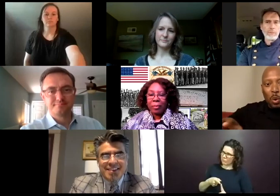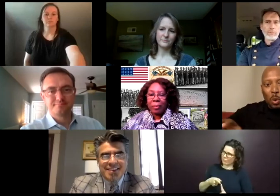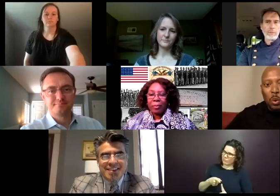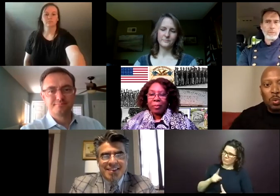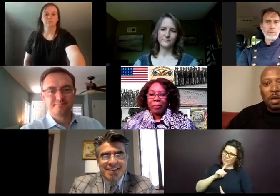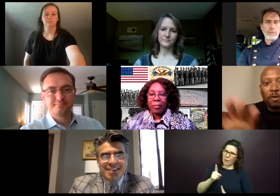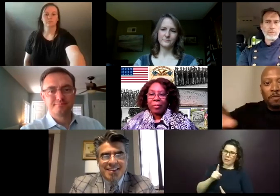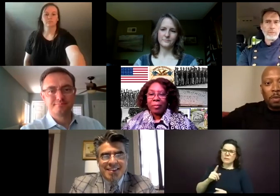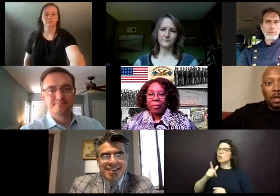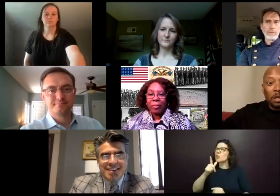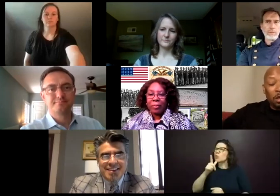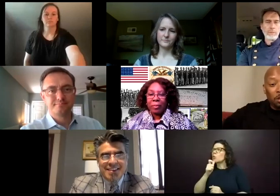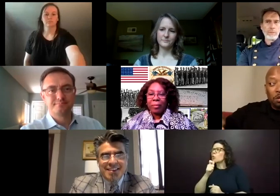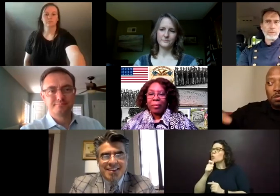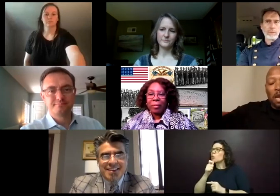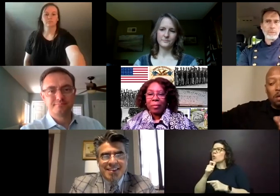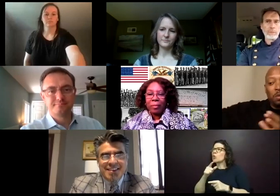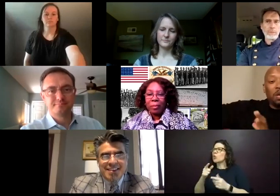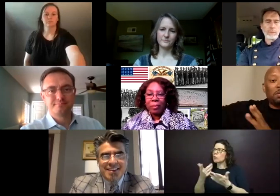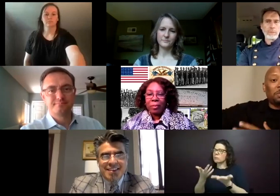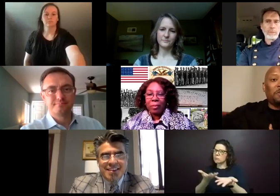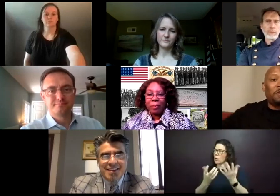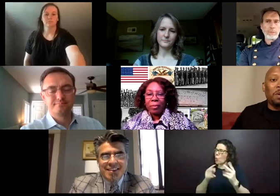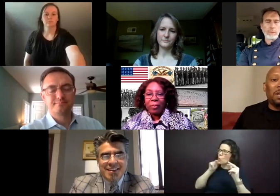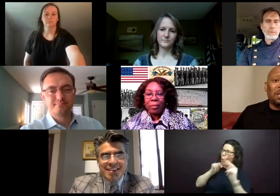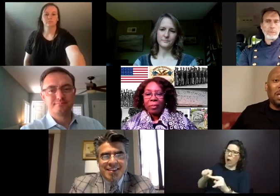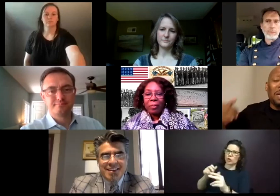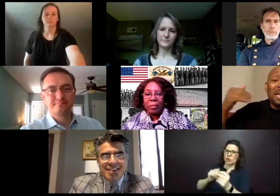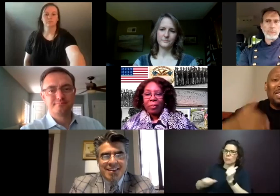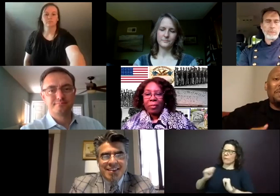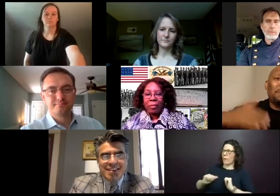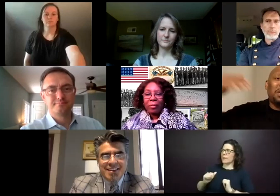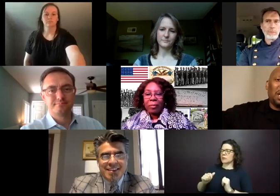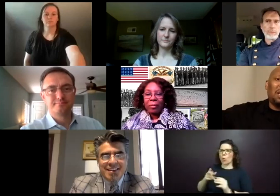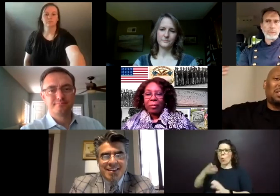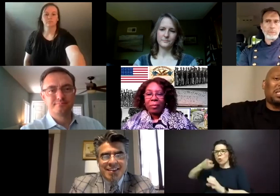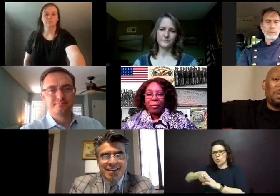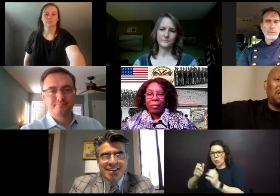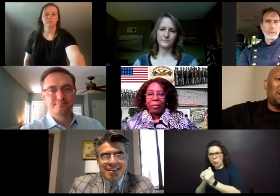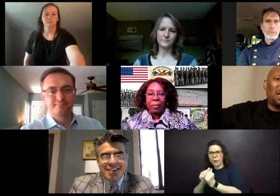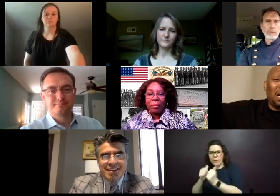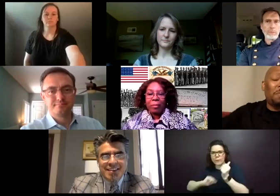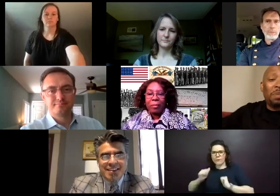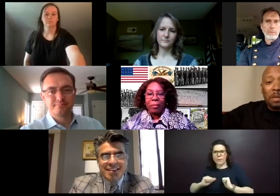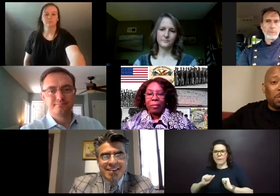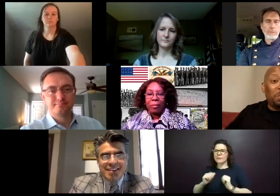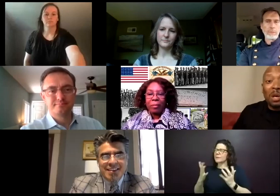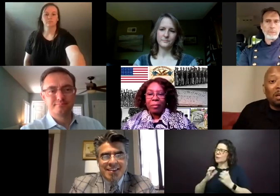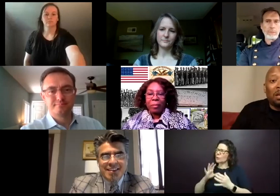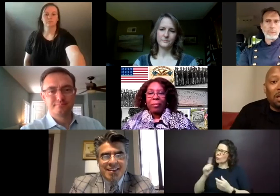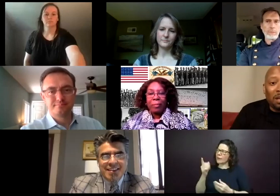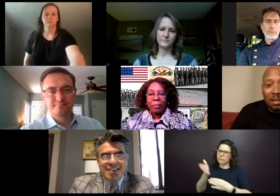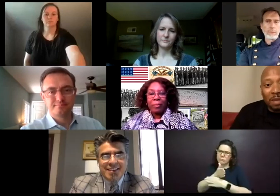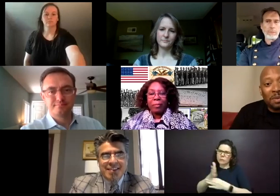who they're performing to and who else is performing with them. Giving them a chance to speak to other people who